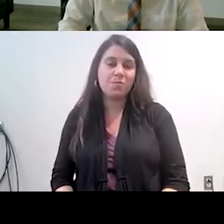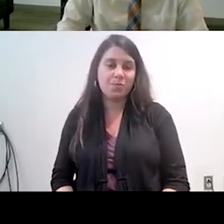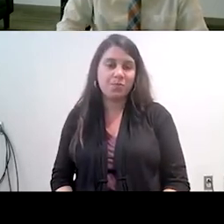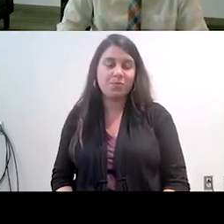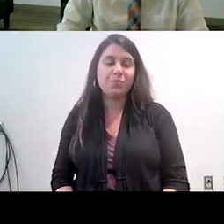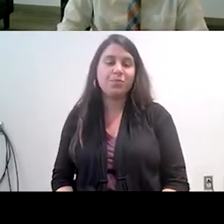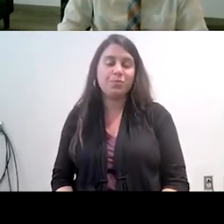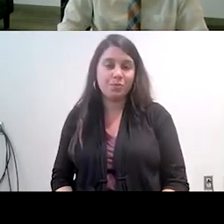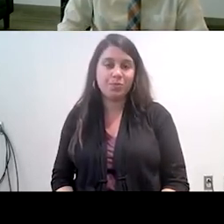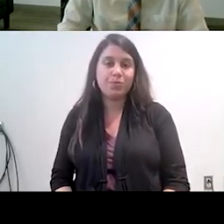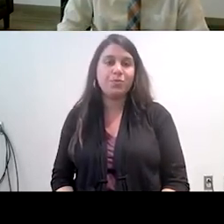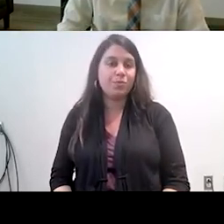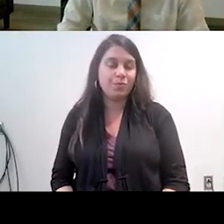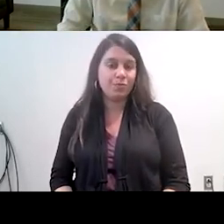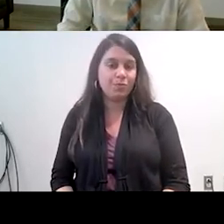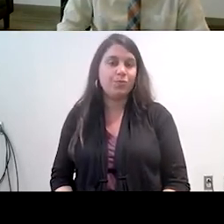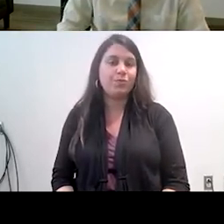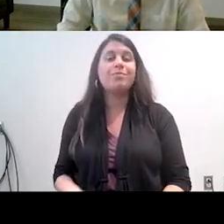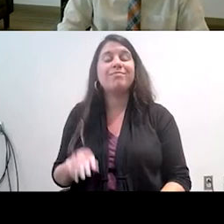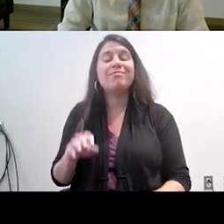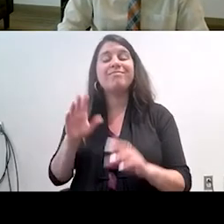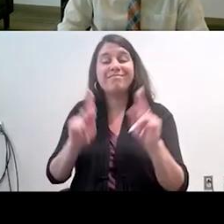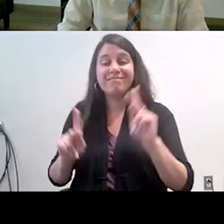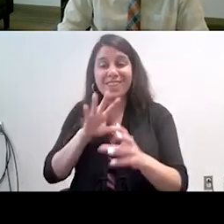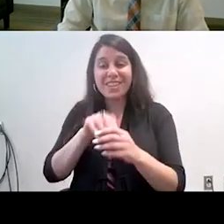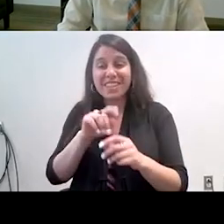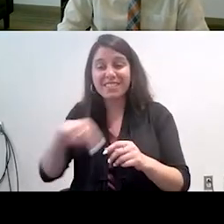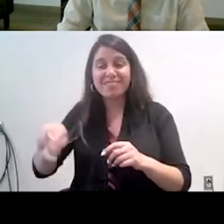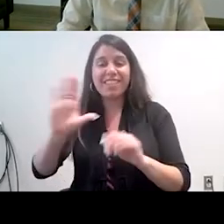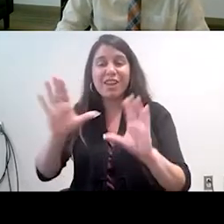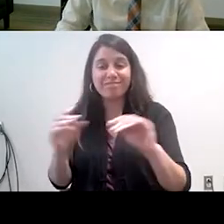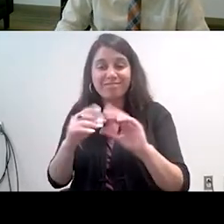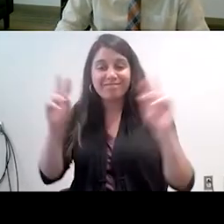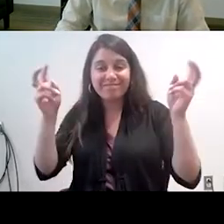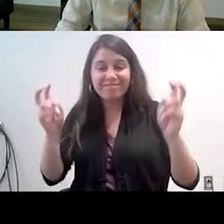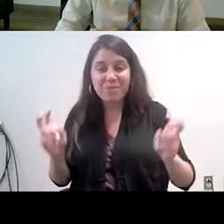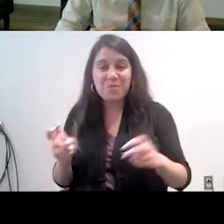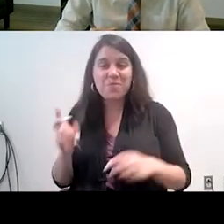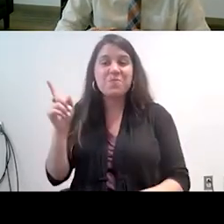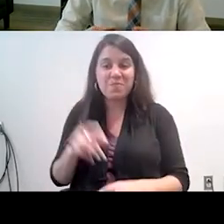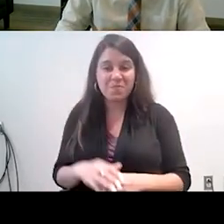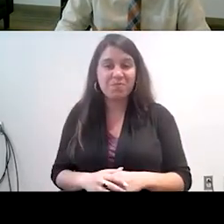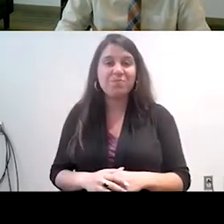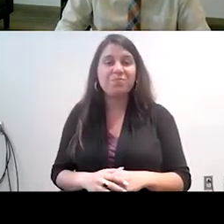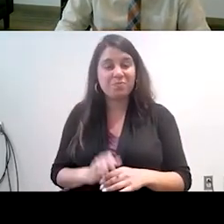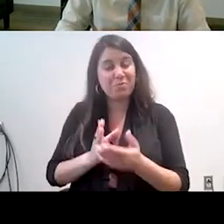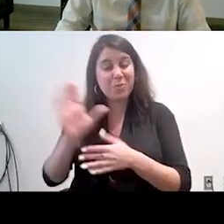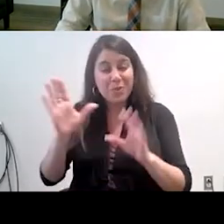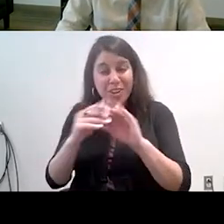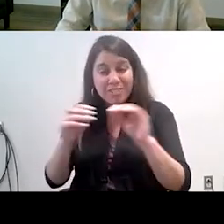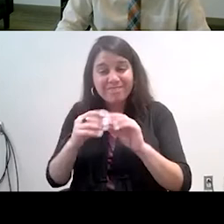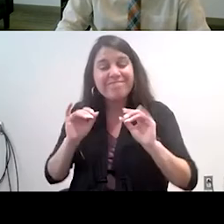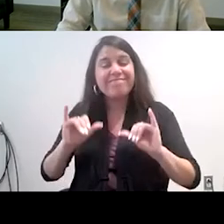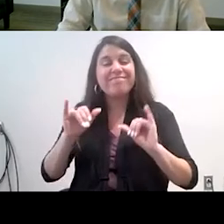what the participants said in their own words so through their own words we saw that there was two